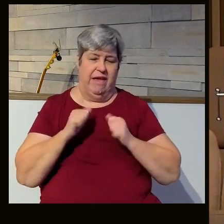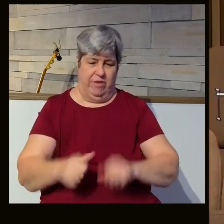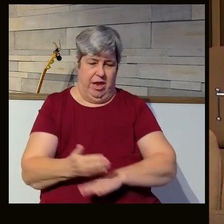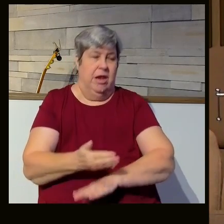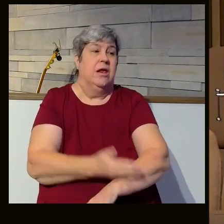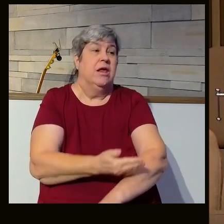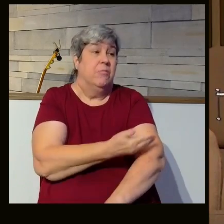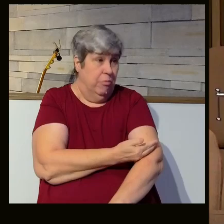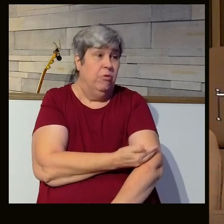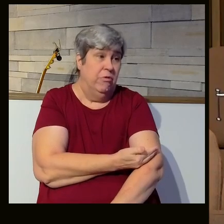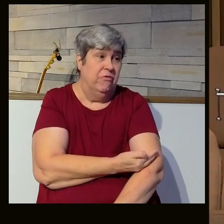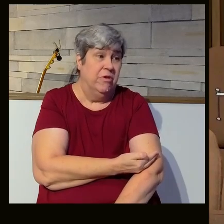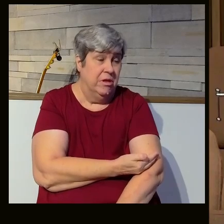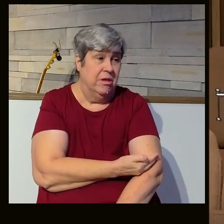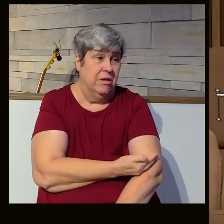for them.